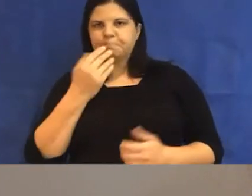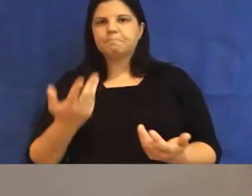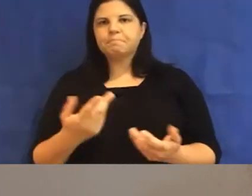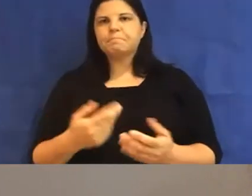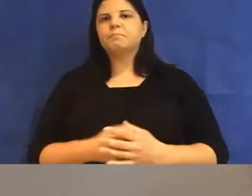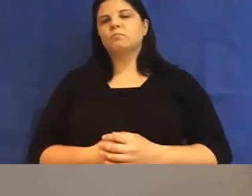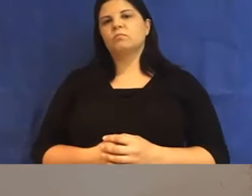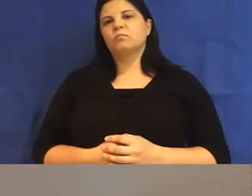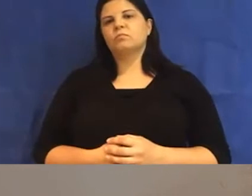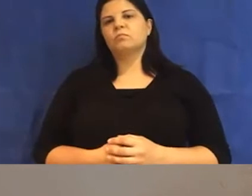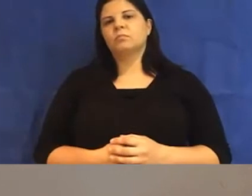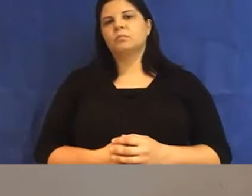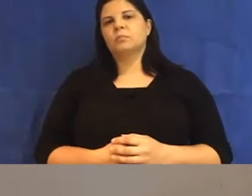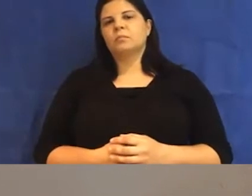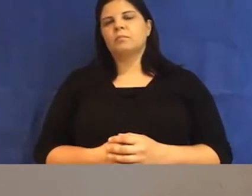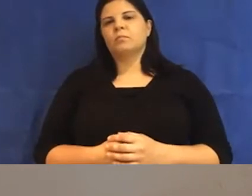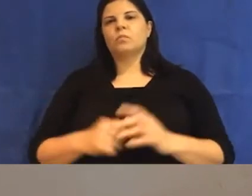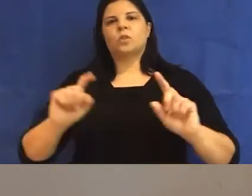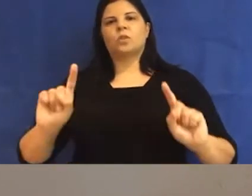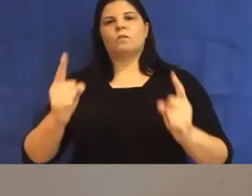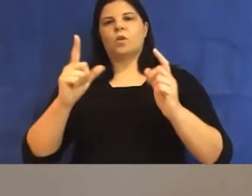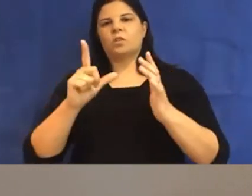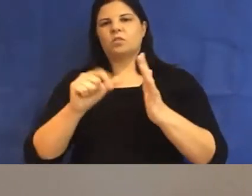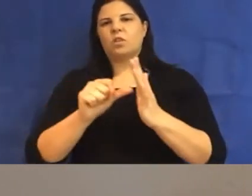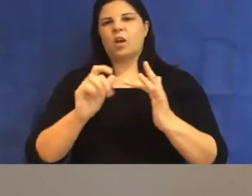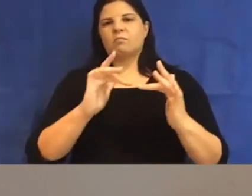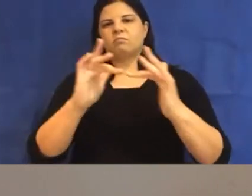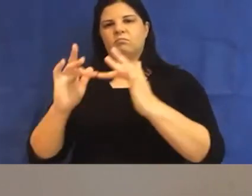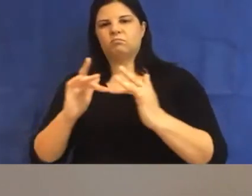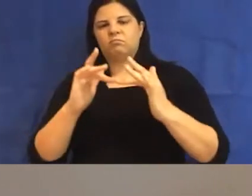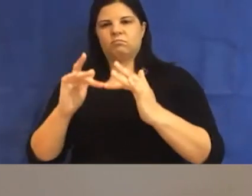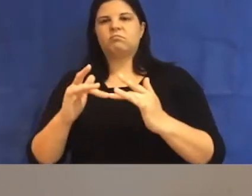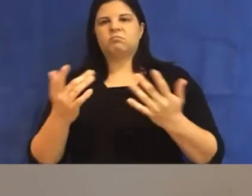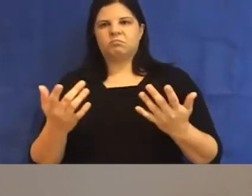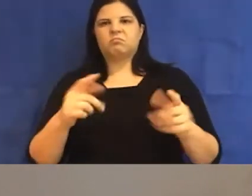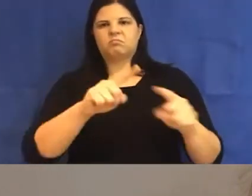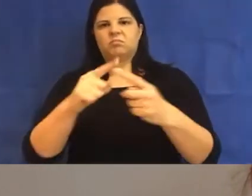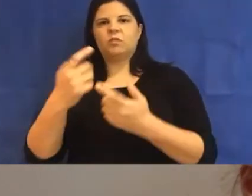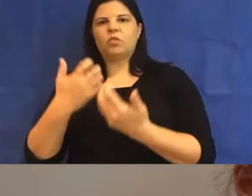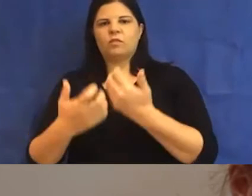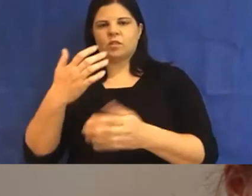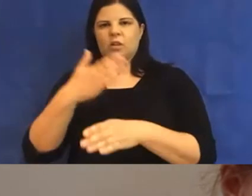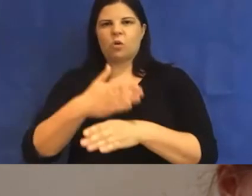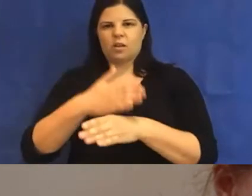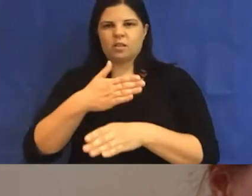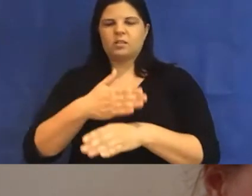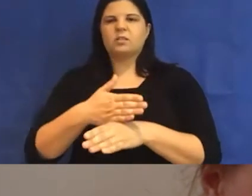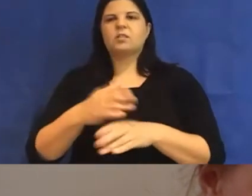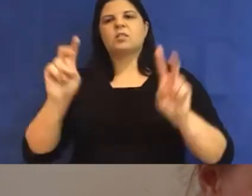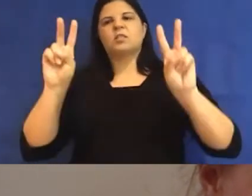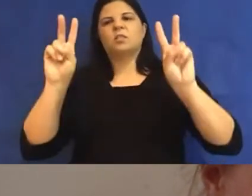The first time we held an event with the network of casualised, unemployed and precarious university workers, we called it solidarity and precarity.